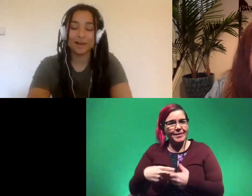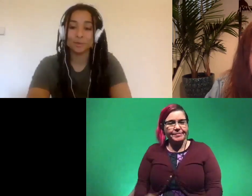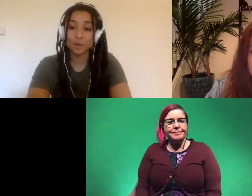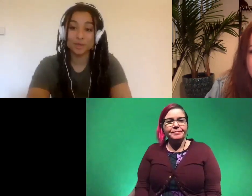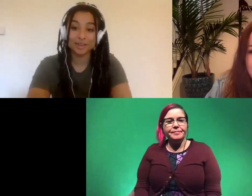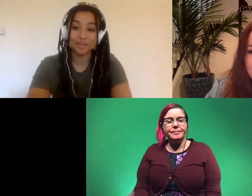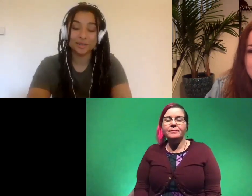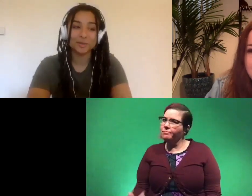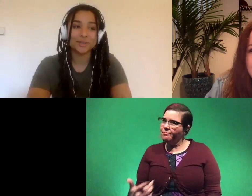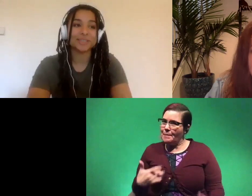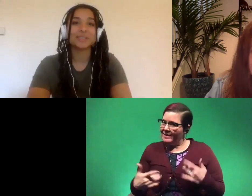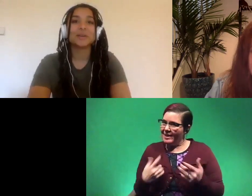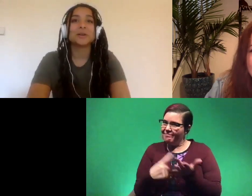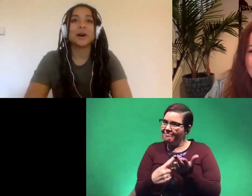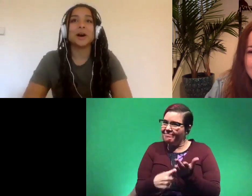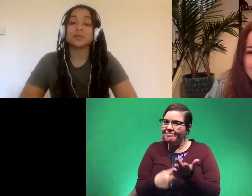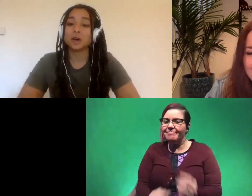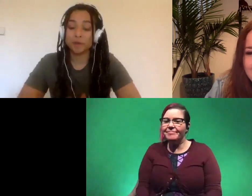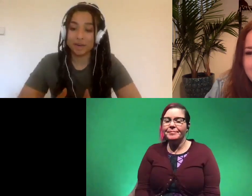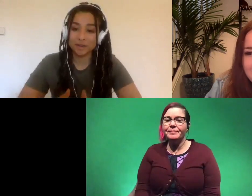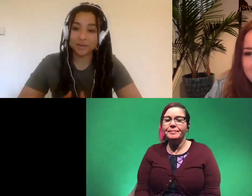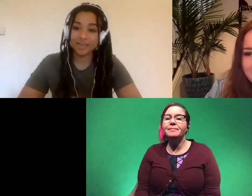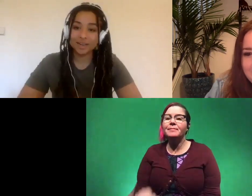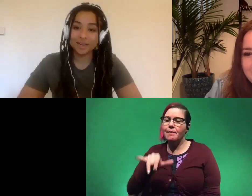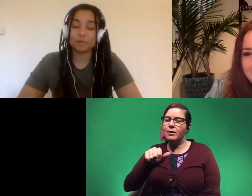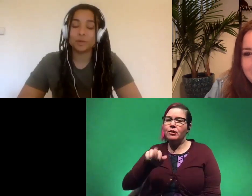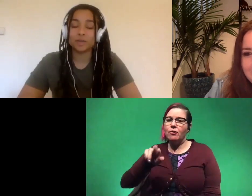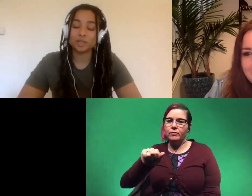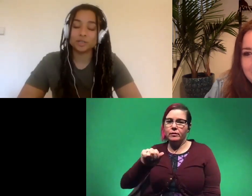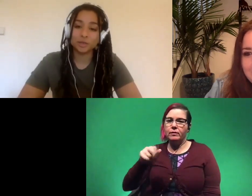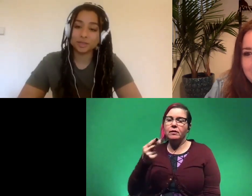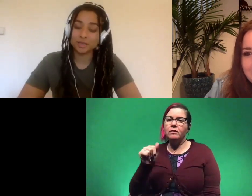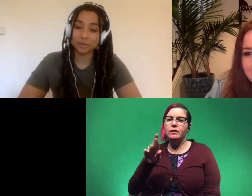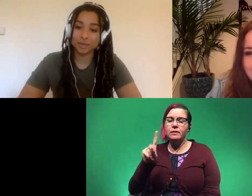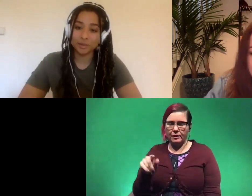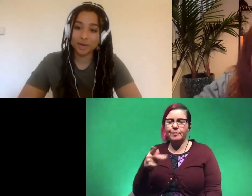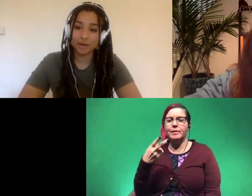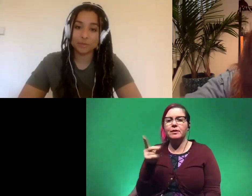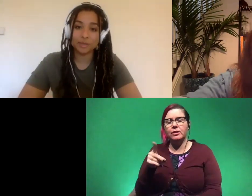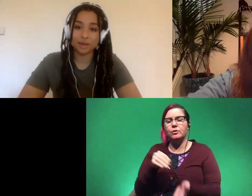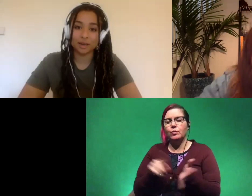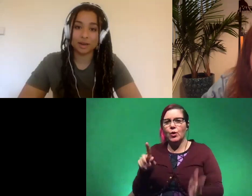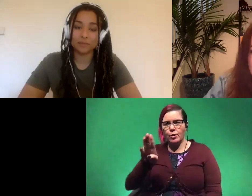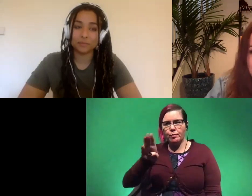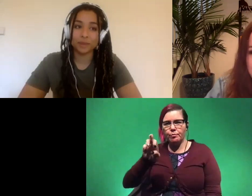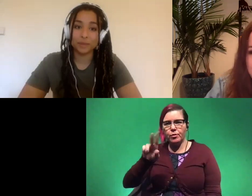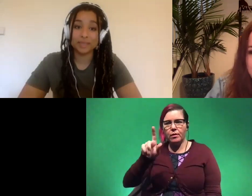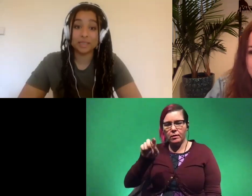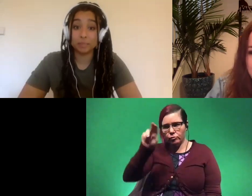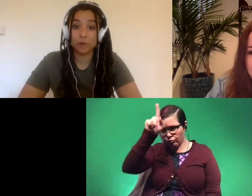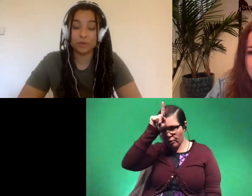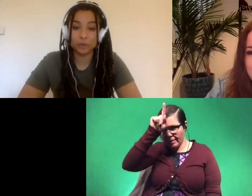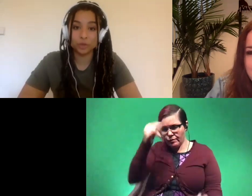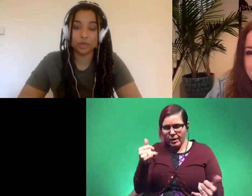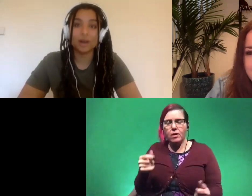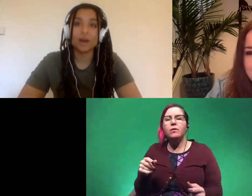i'm so excited to talk about this uh so i'm yara haridi i'm a phd student in berlin right now i'm studying um basically